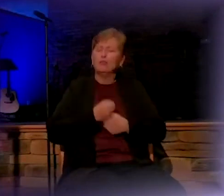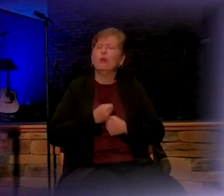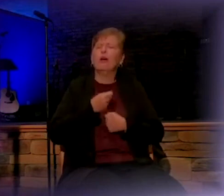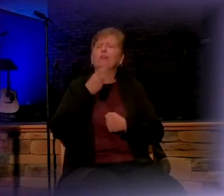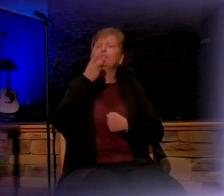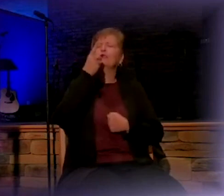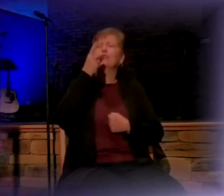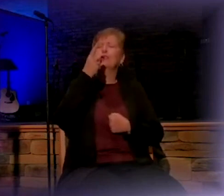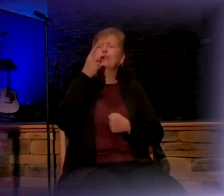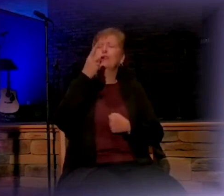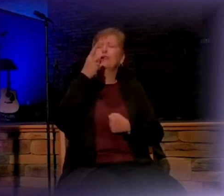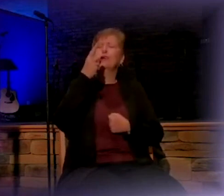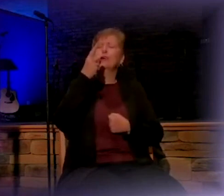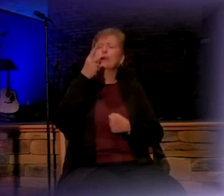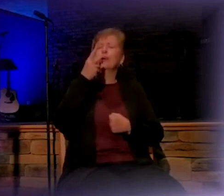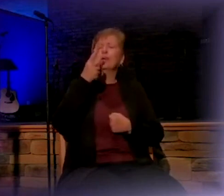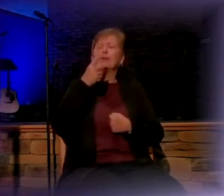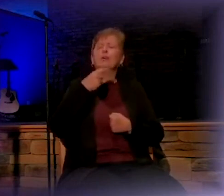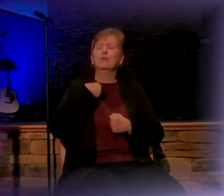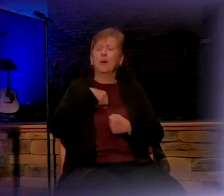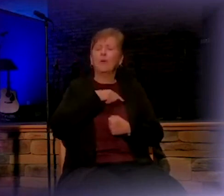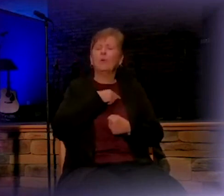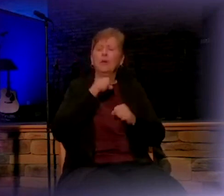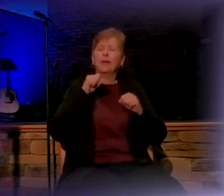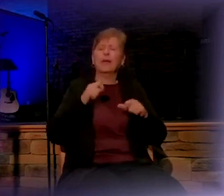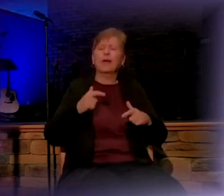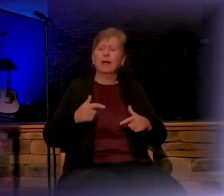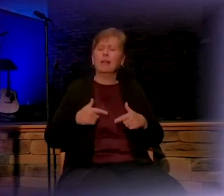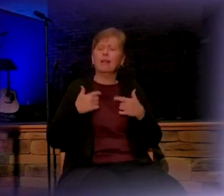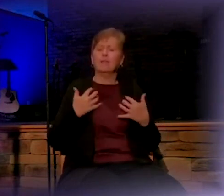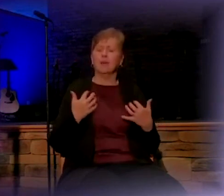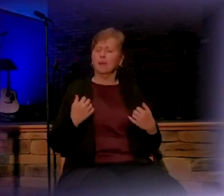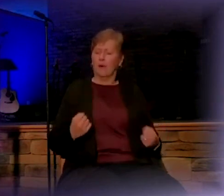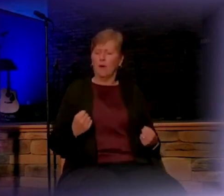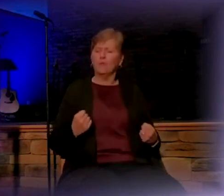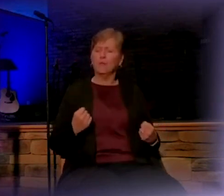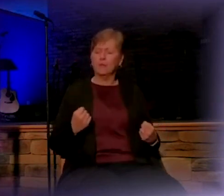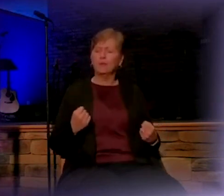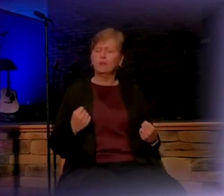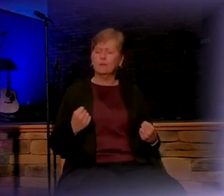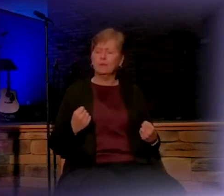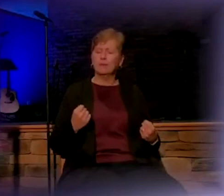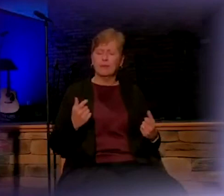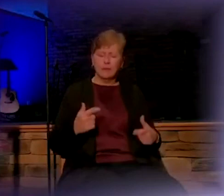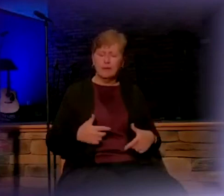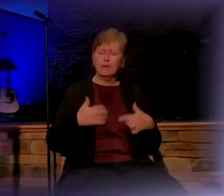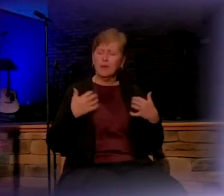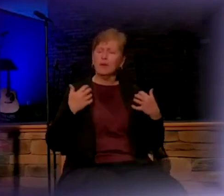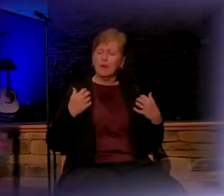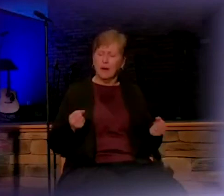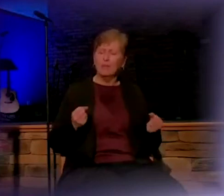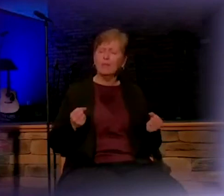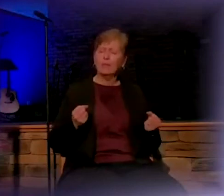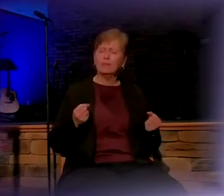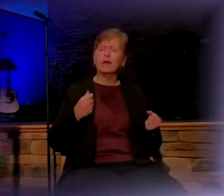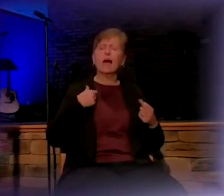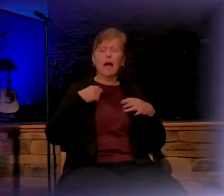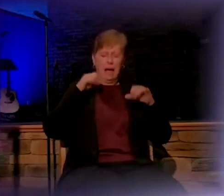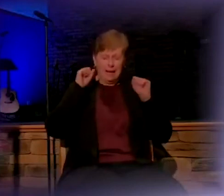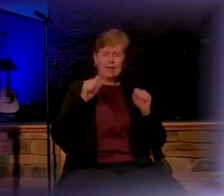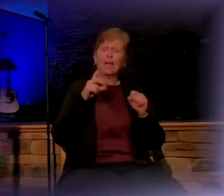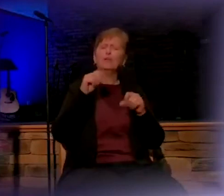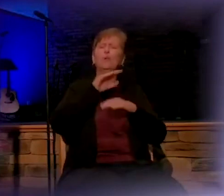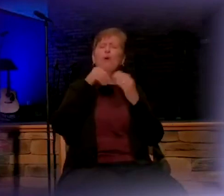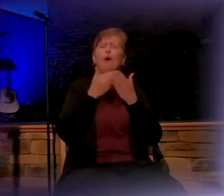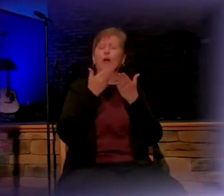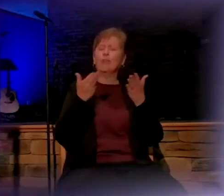could live confidently, so that we could say with the Apostle Paul in Philippians 4.13, I can do all things through Christ who strengthens